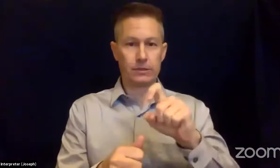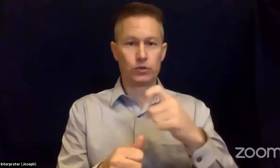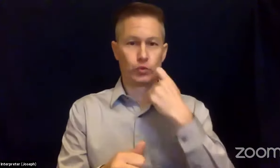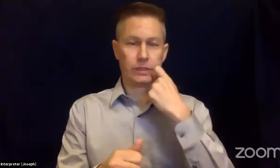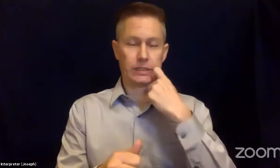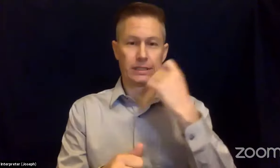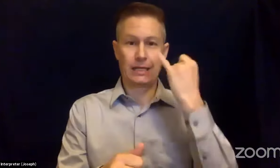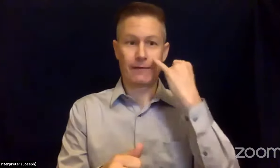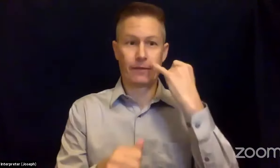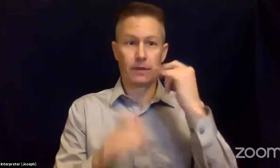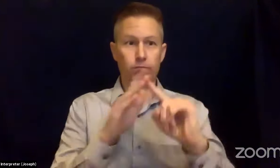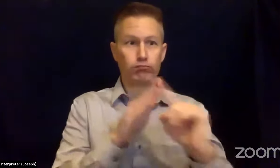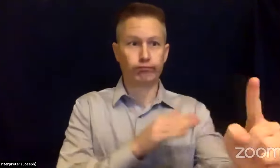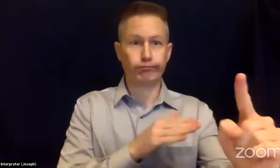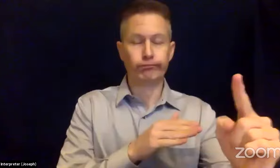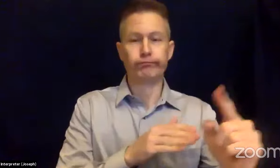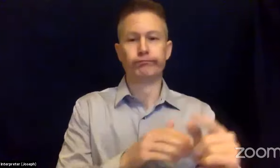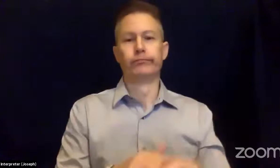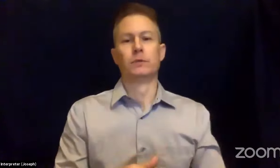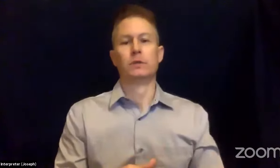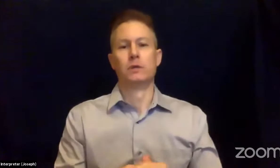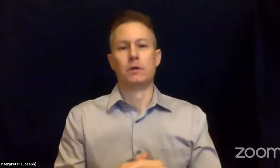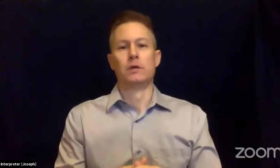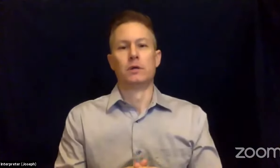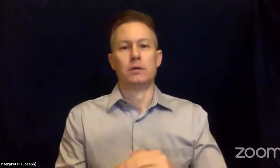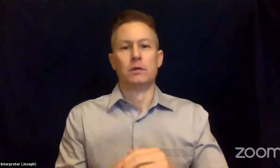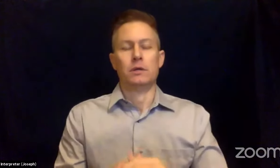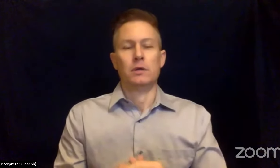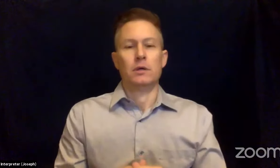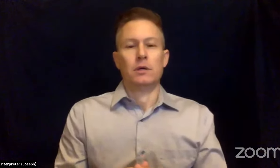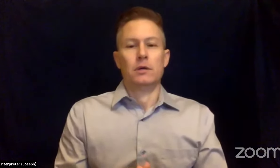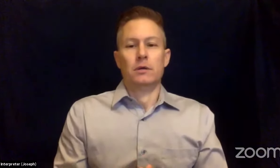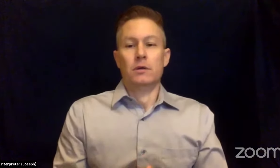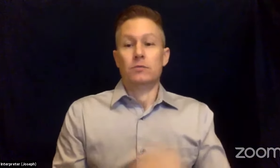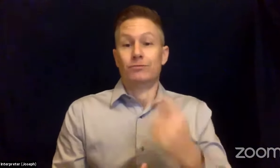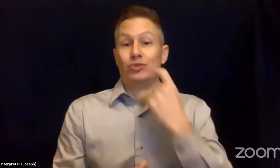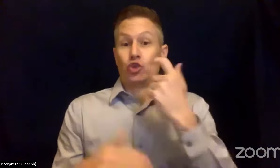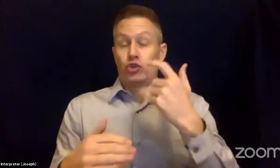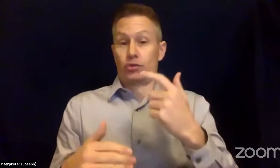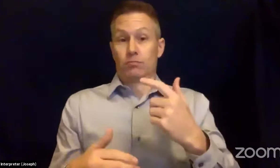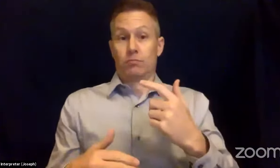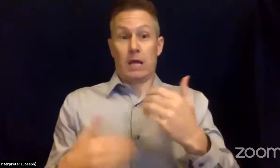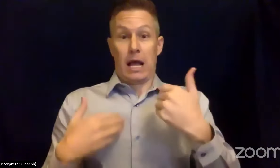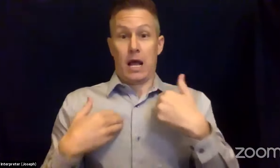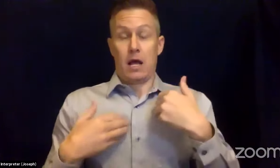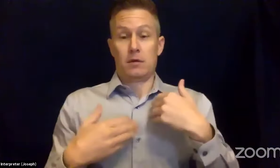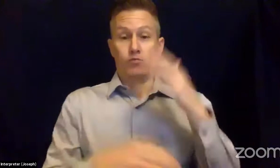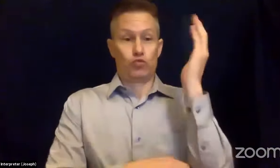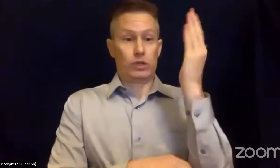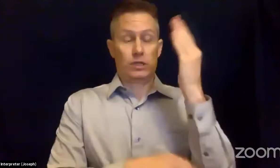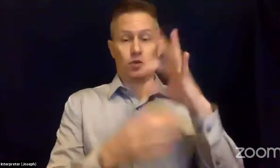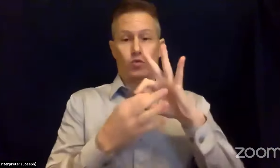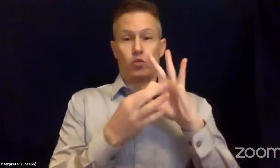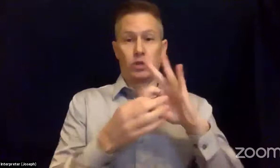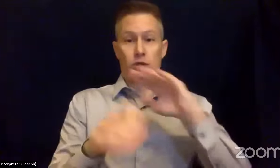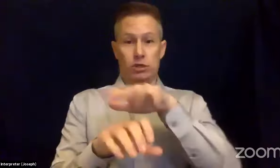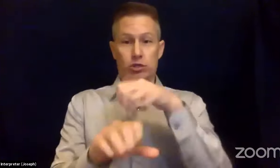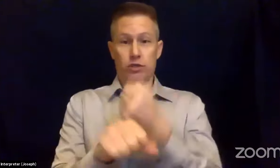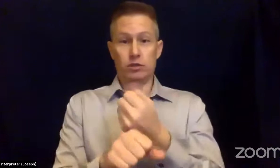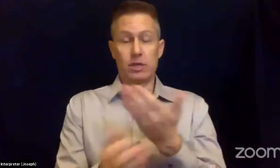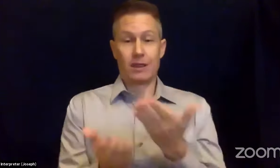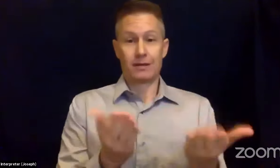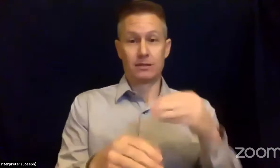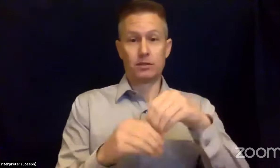We just heard a presentation on how to secure items in your home and workplace so they don't fall on you during